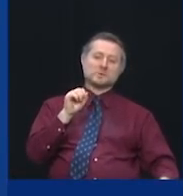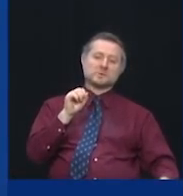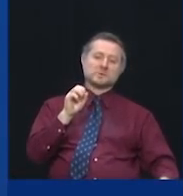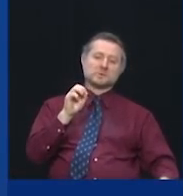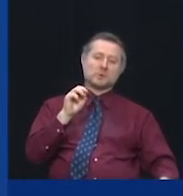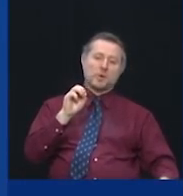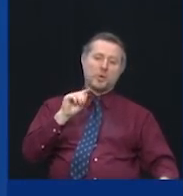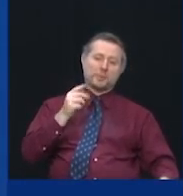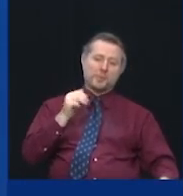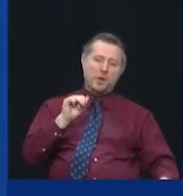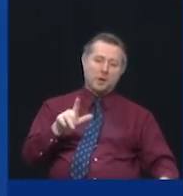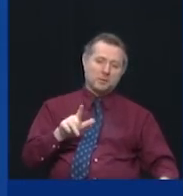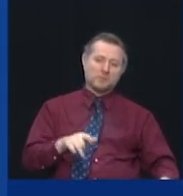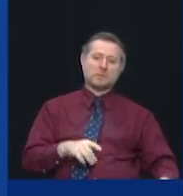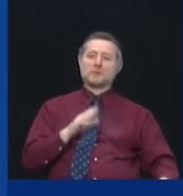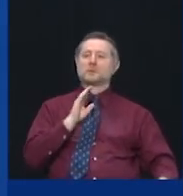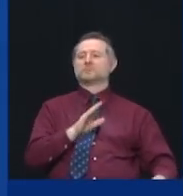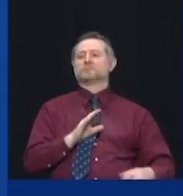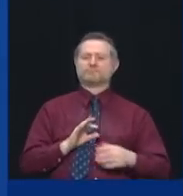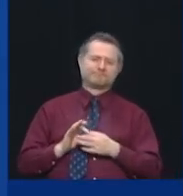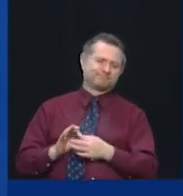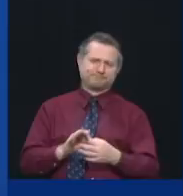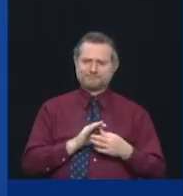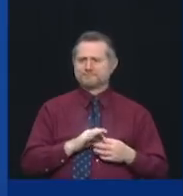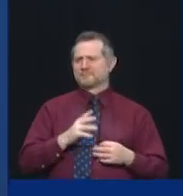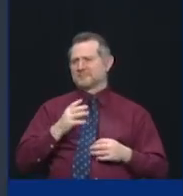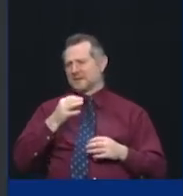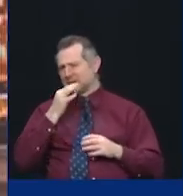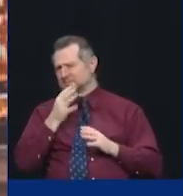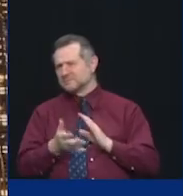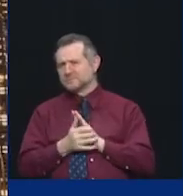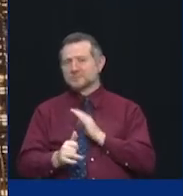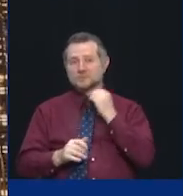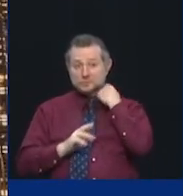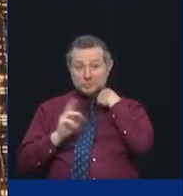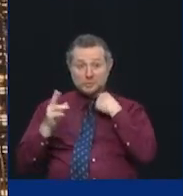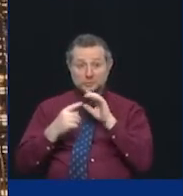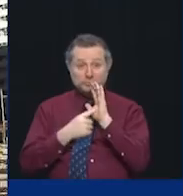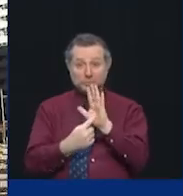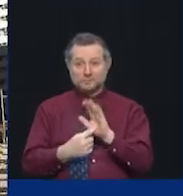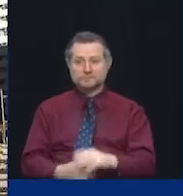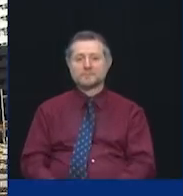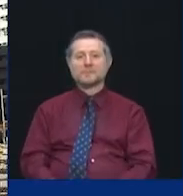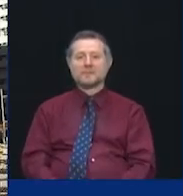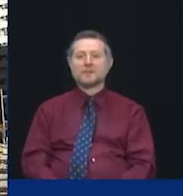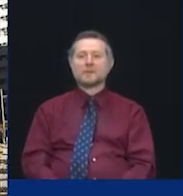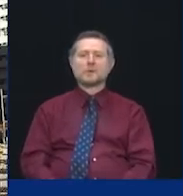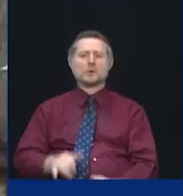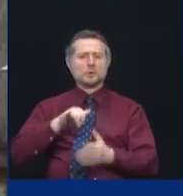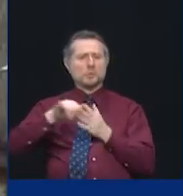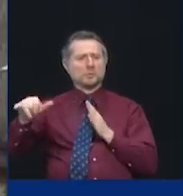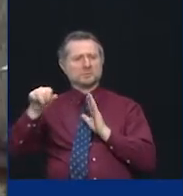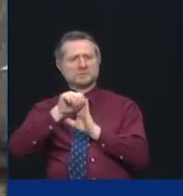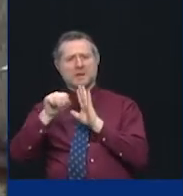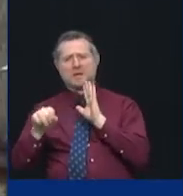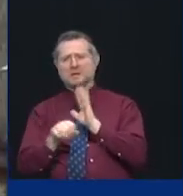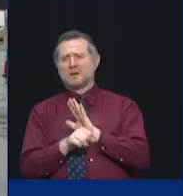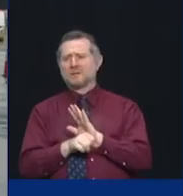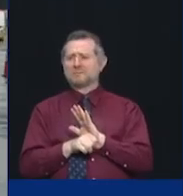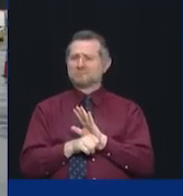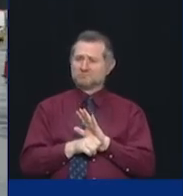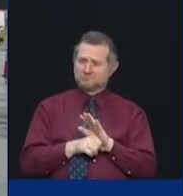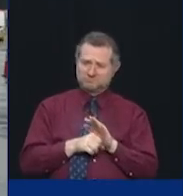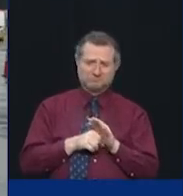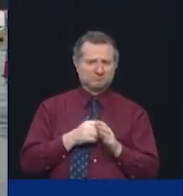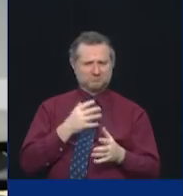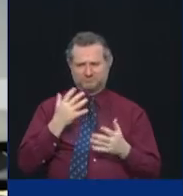expertise to this project. You want to show the ads? New York State is no stranger to a challenge. And after